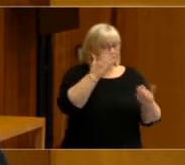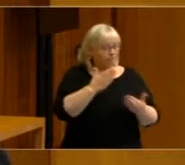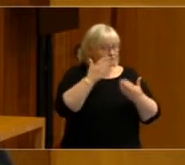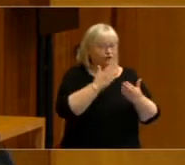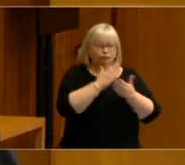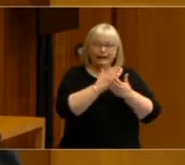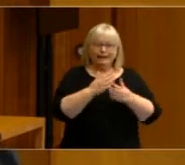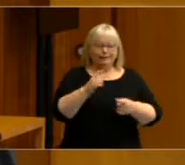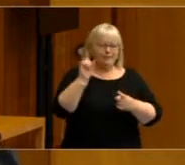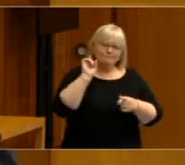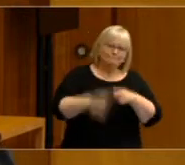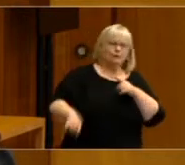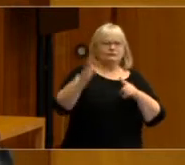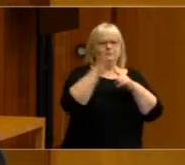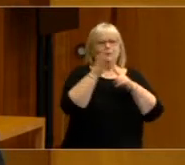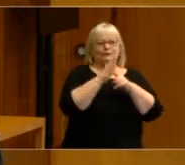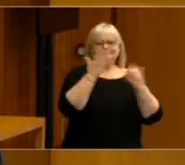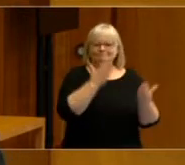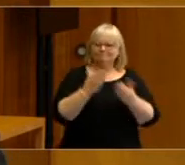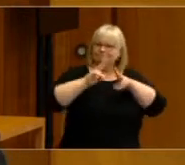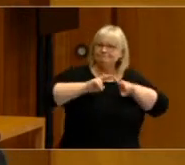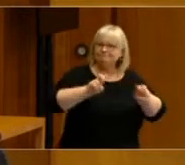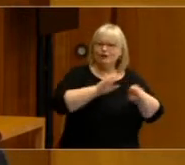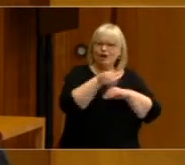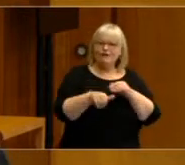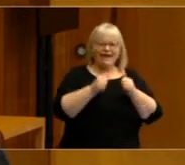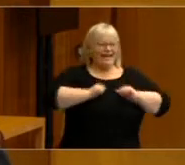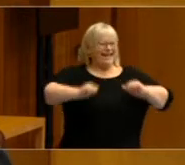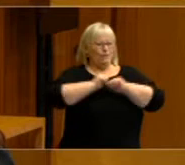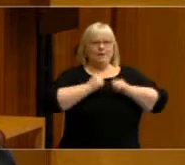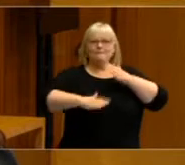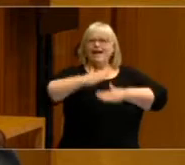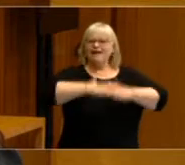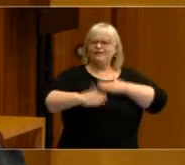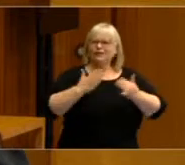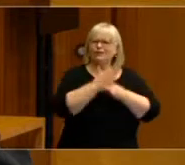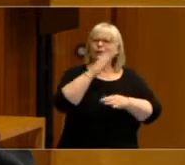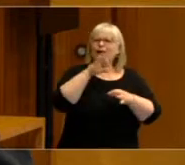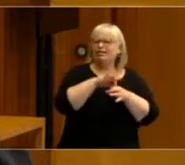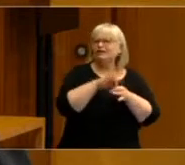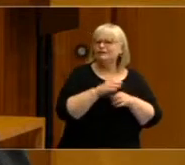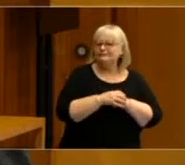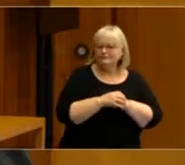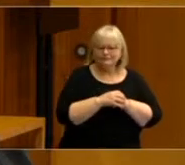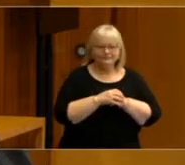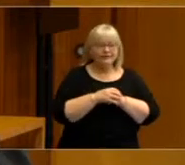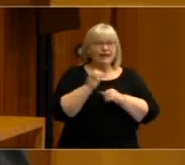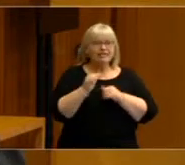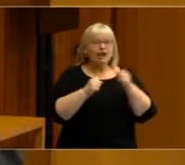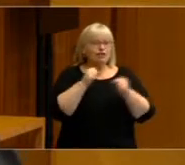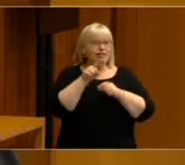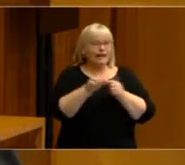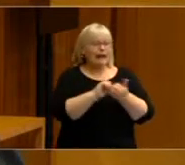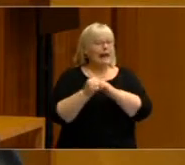political attitudes and behaviour in Australia, which has surveyed voters for over 30 years. The study is run as a